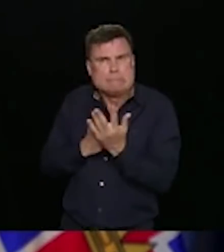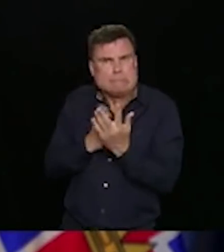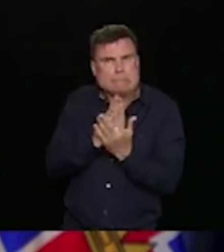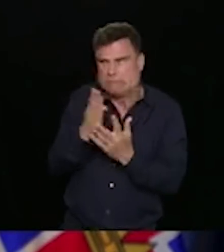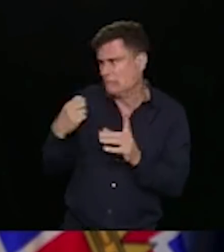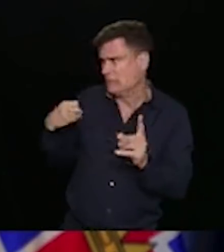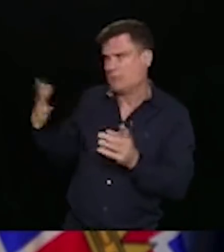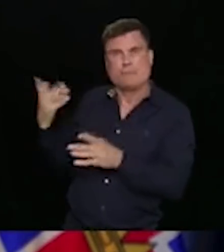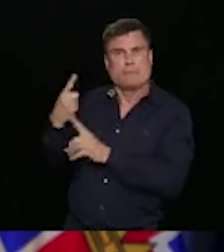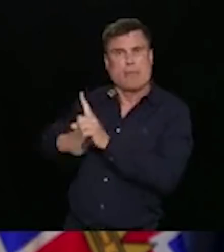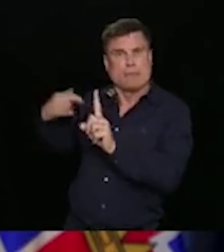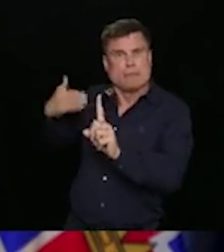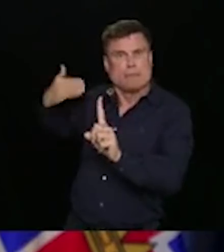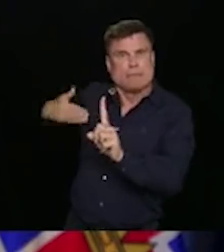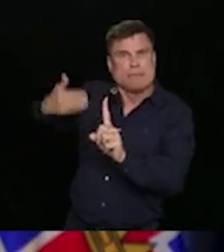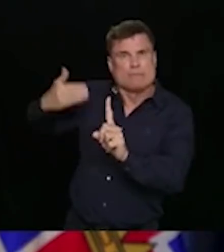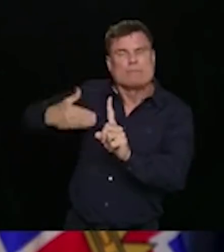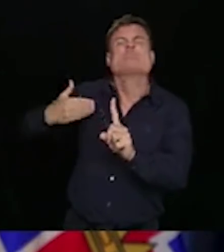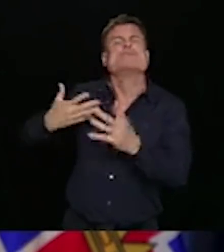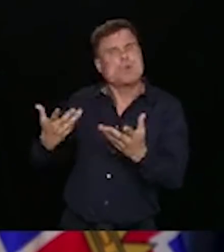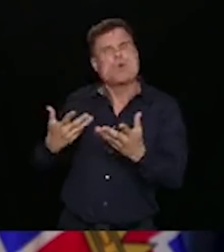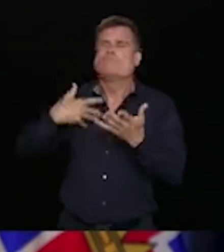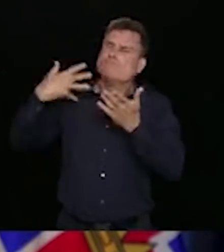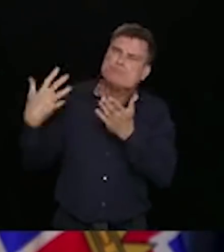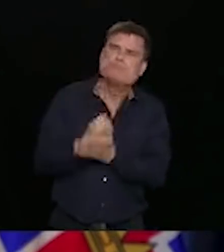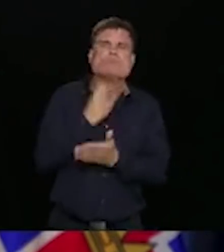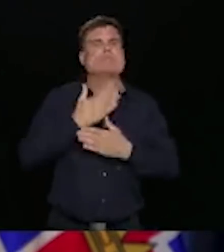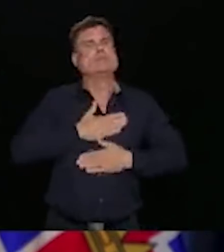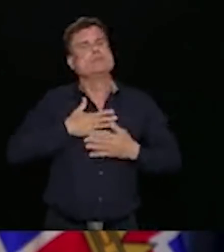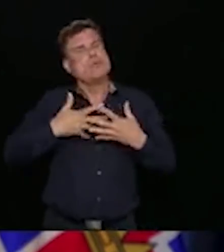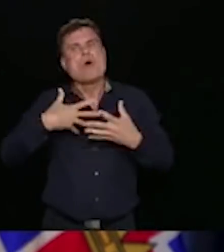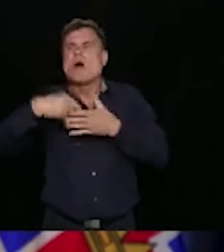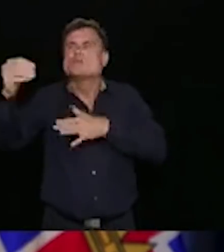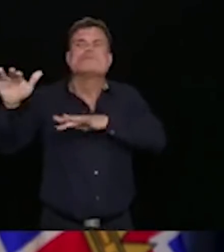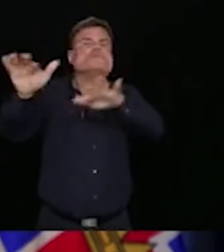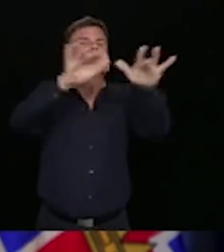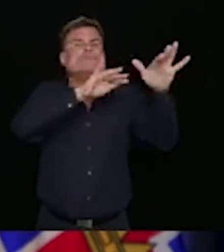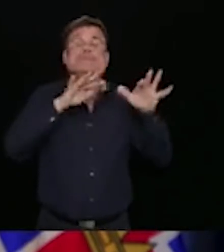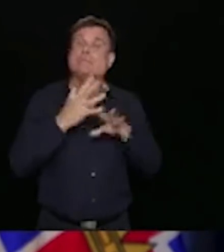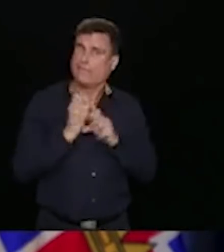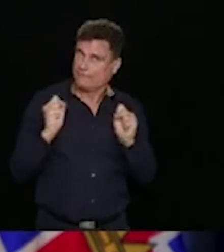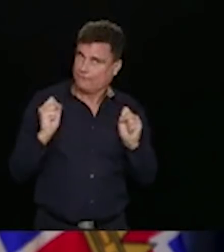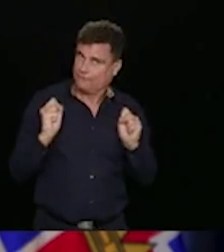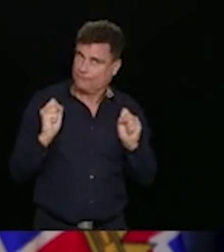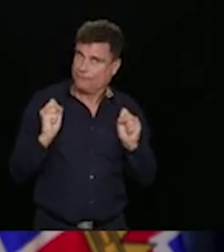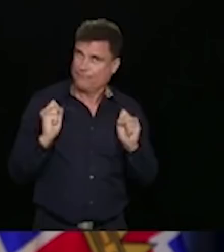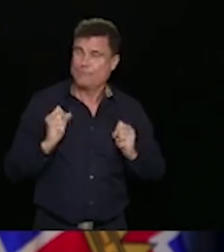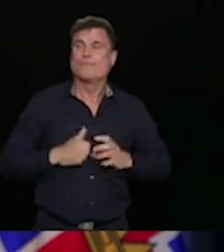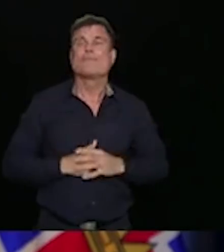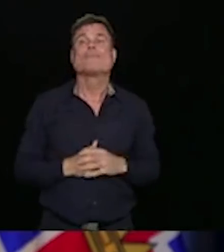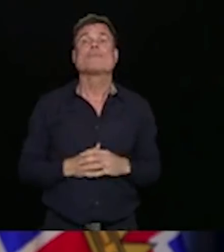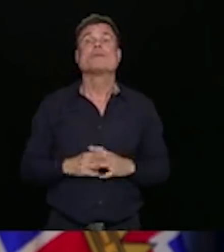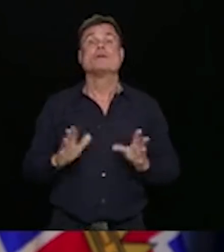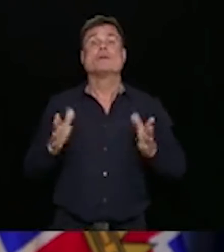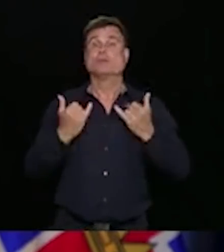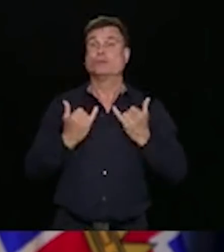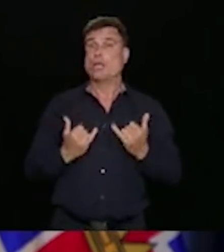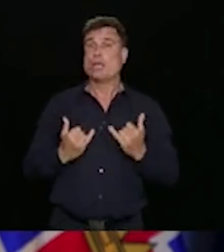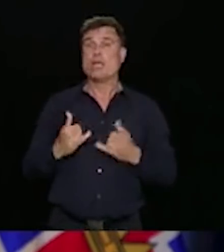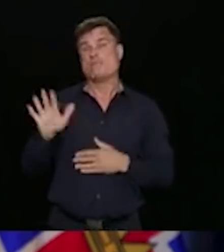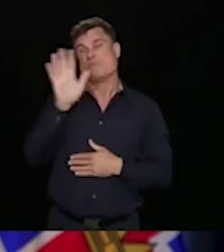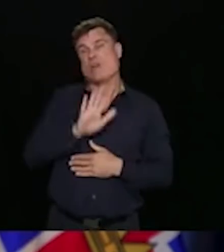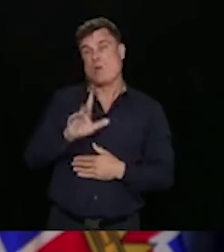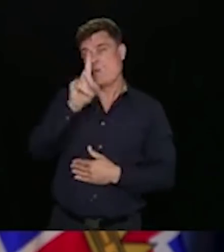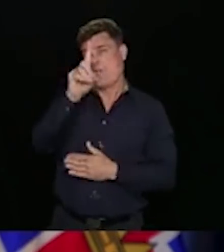months. But it needs to be a safe summer as well. Today we know that over 1,000 people in every health authority across our